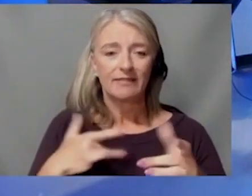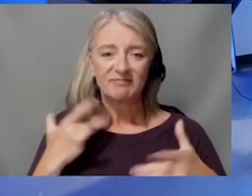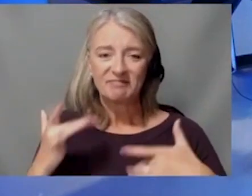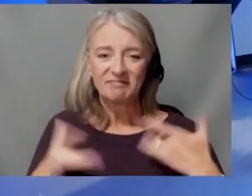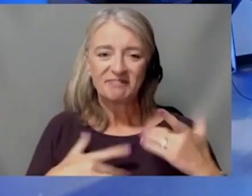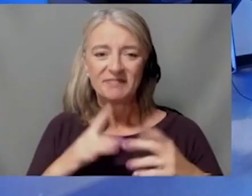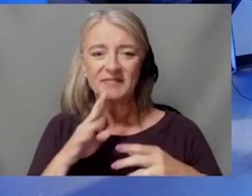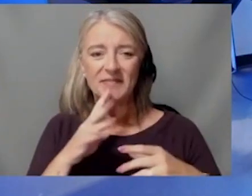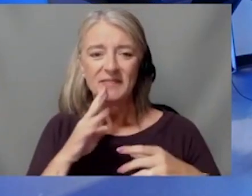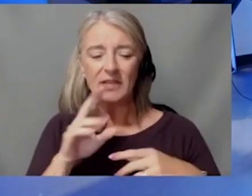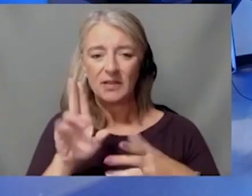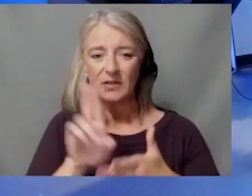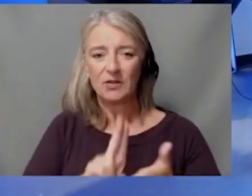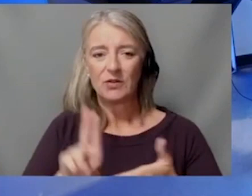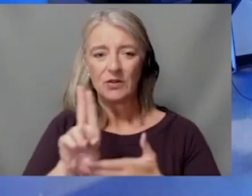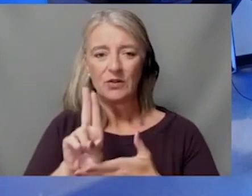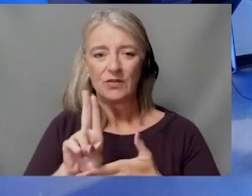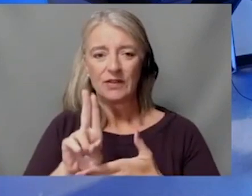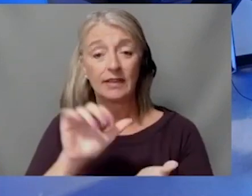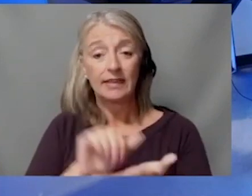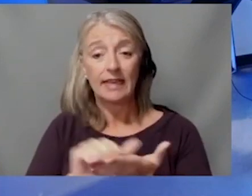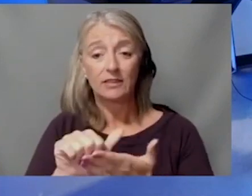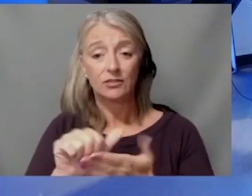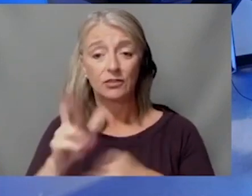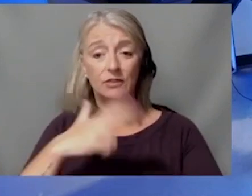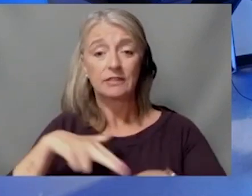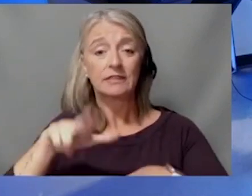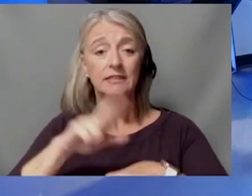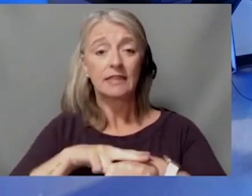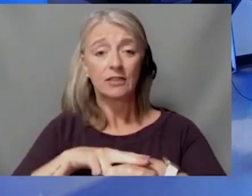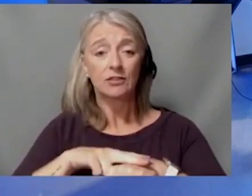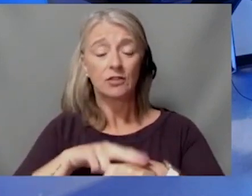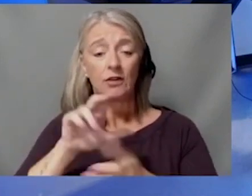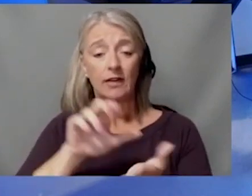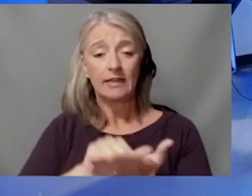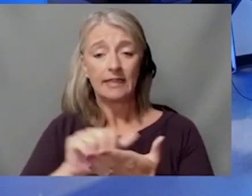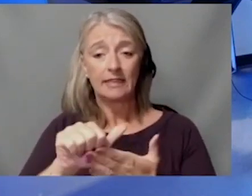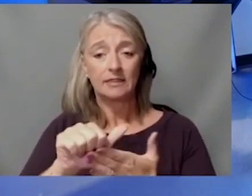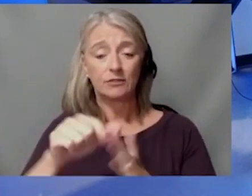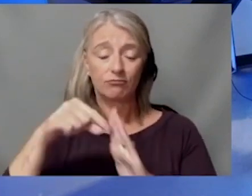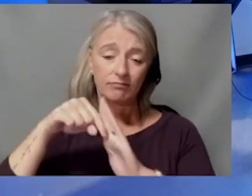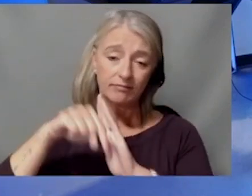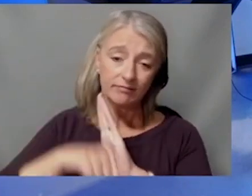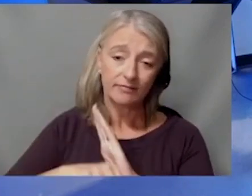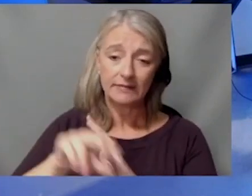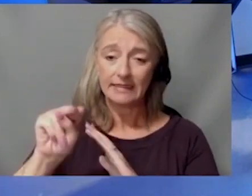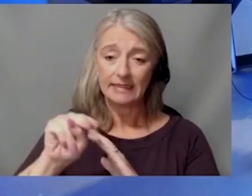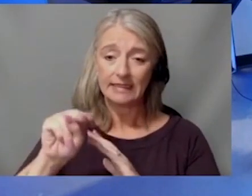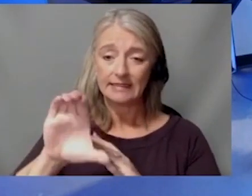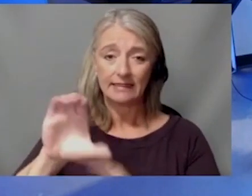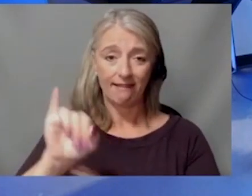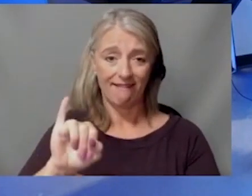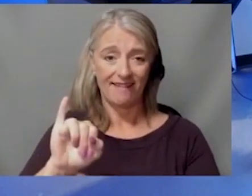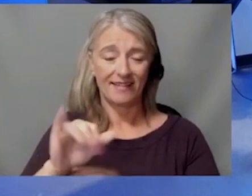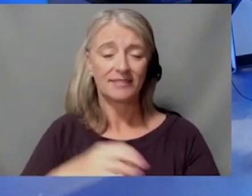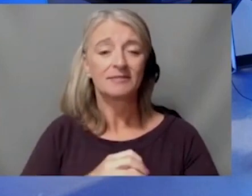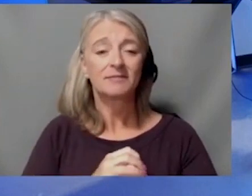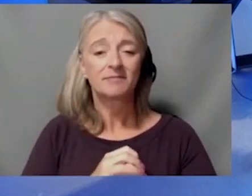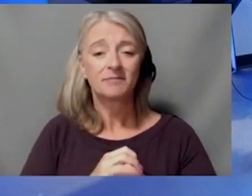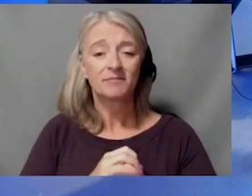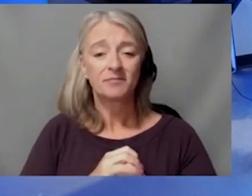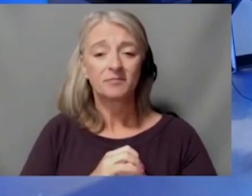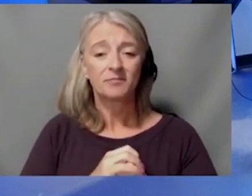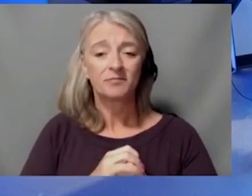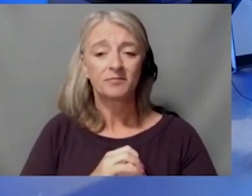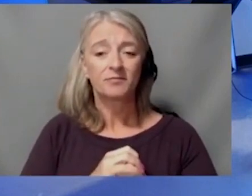Center becoming a National Cancer Institute Comprehensive Cancer Center. So joining us to talk more about that is Dr. Roy Jensen.